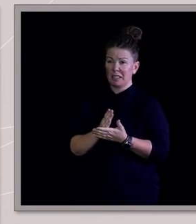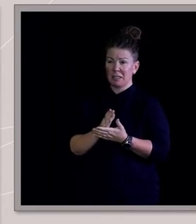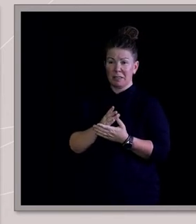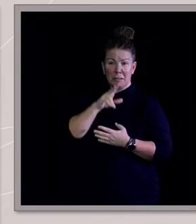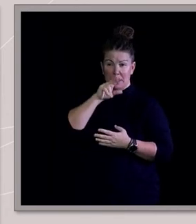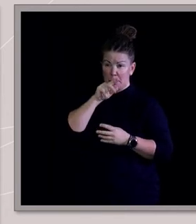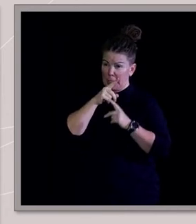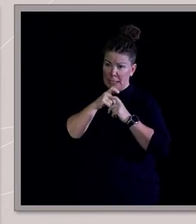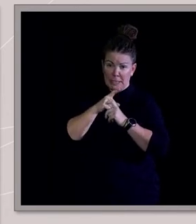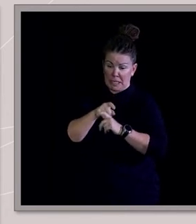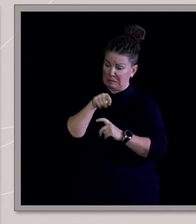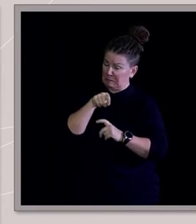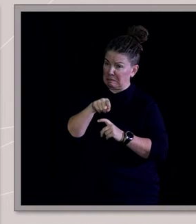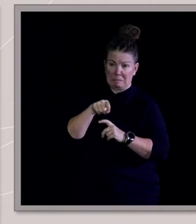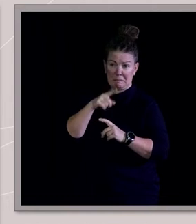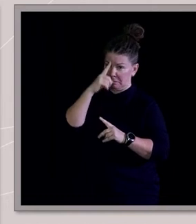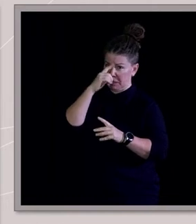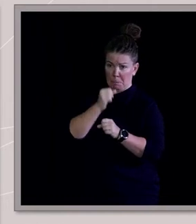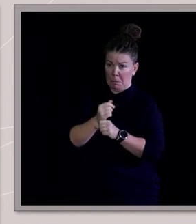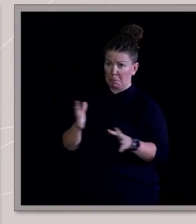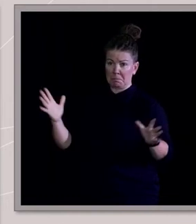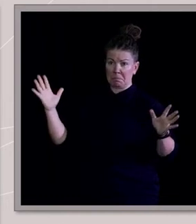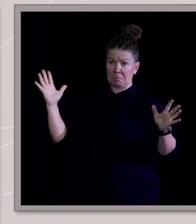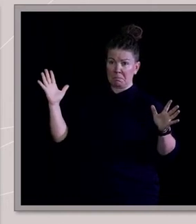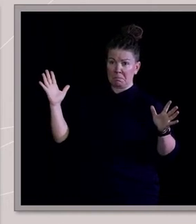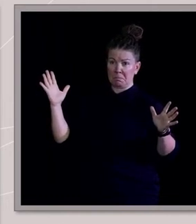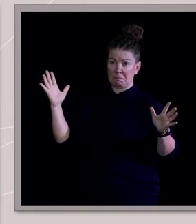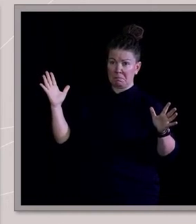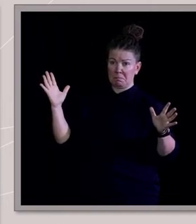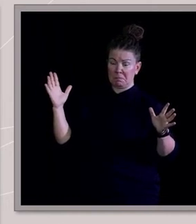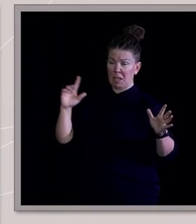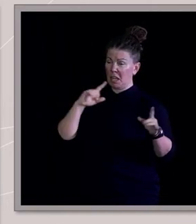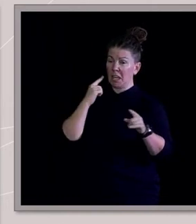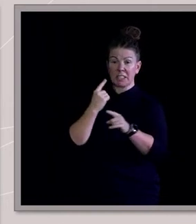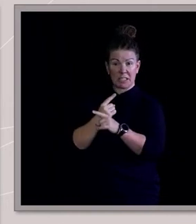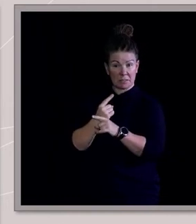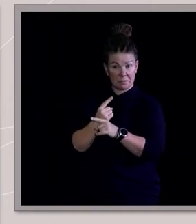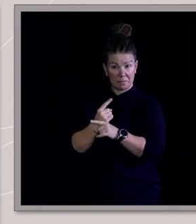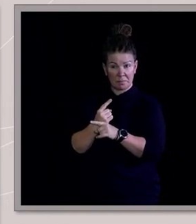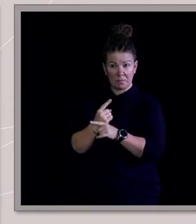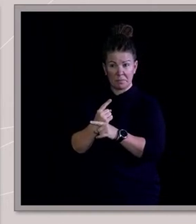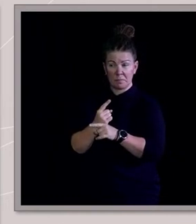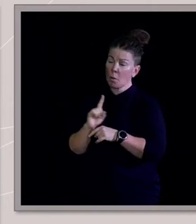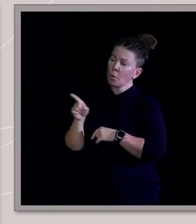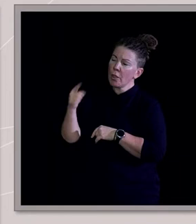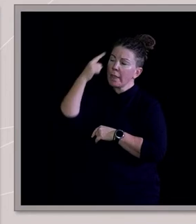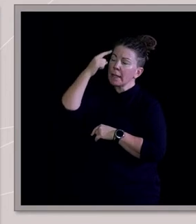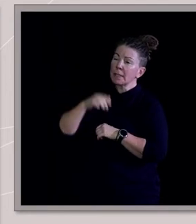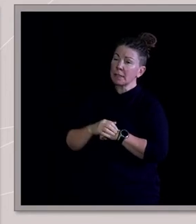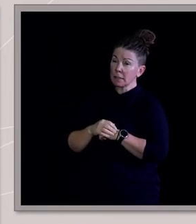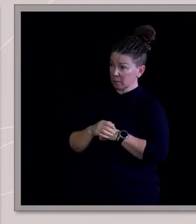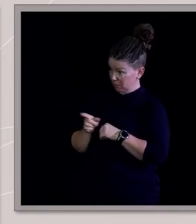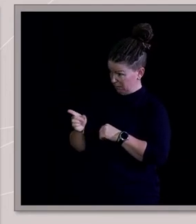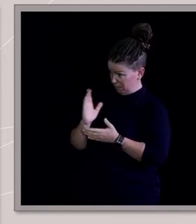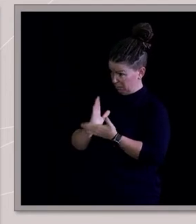in tongues thing. The first time I'd really put it out there to someone. And I said to him, what do you think? Is it real